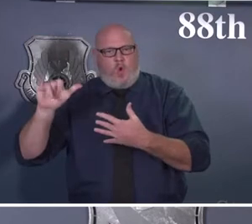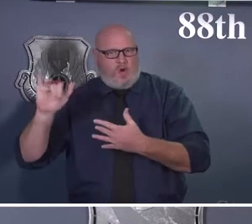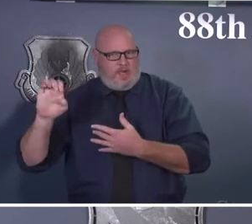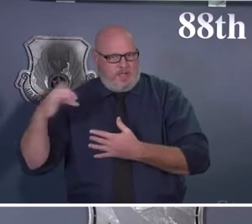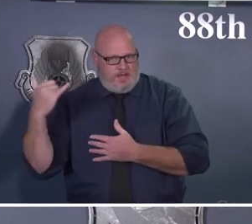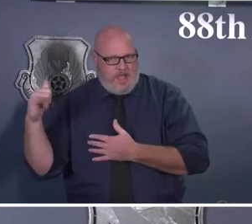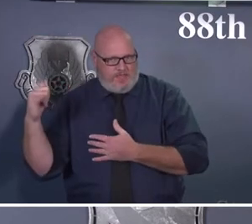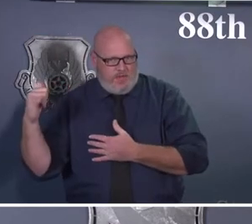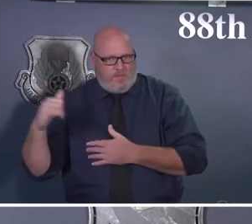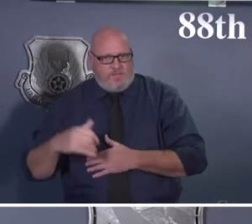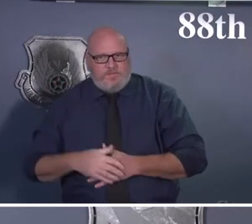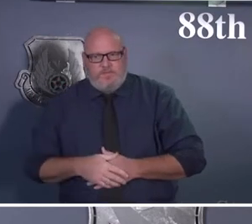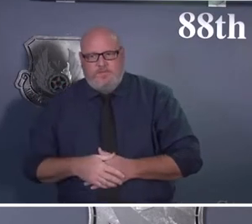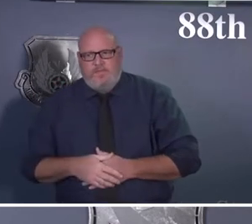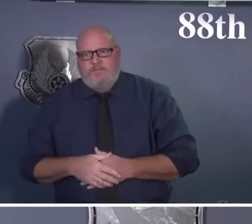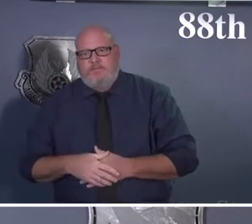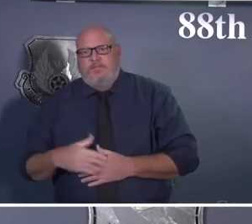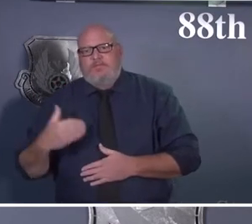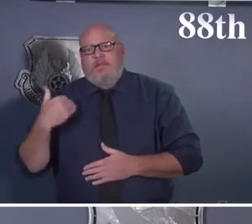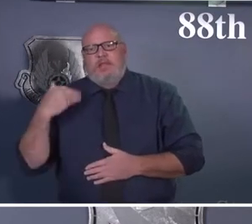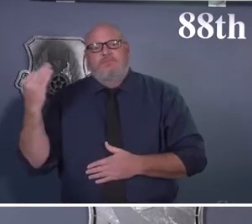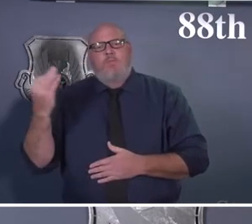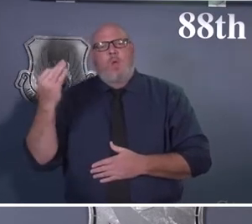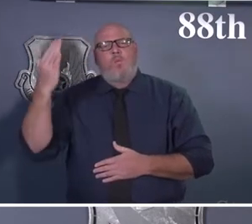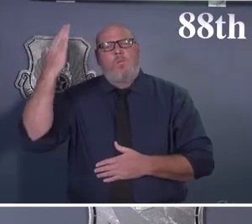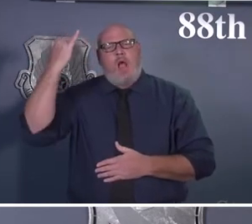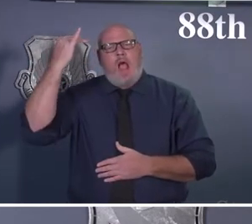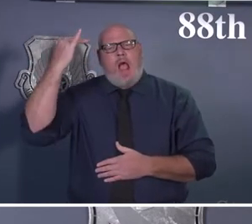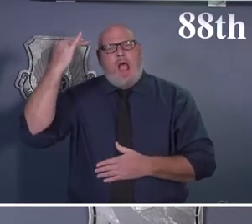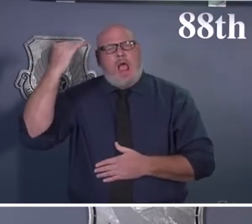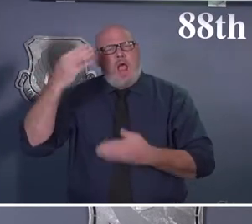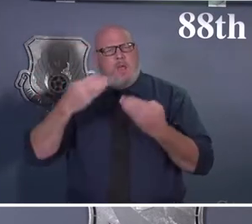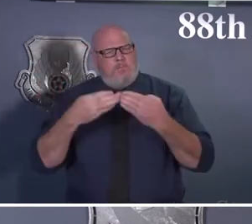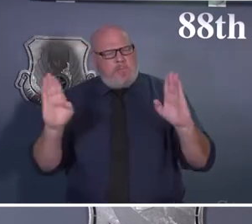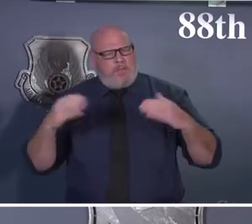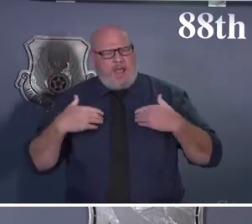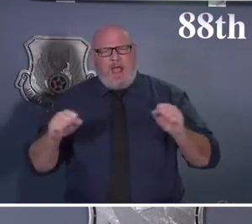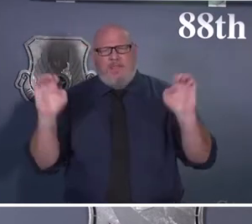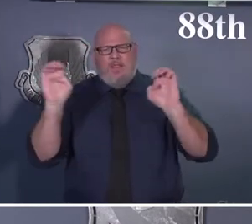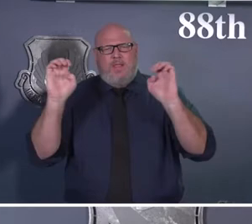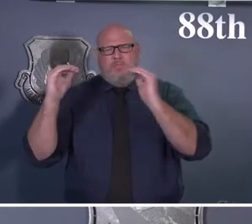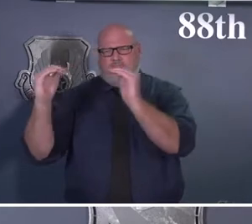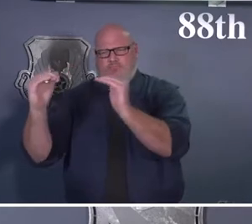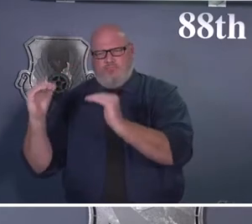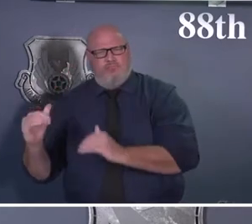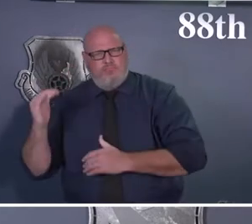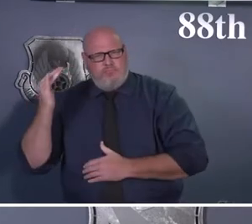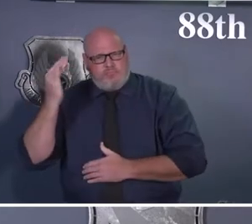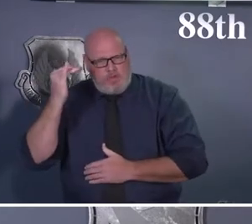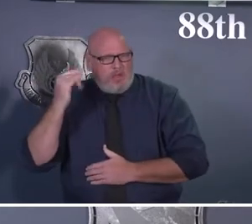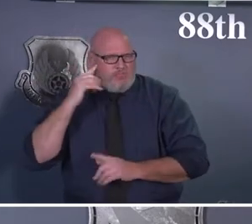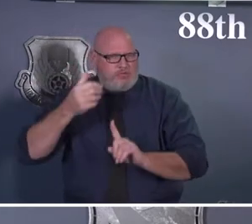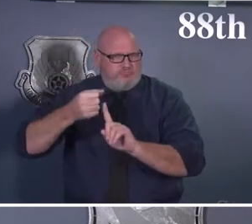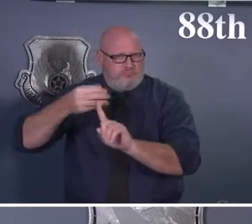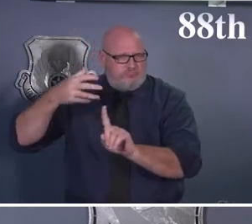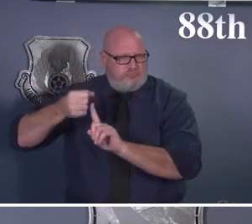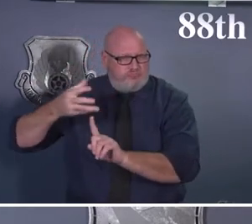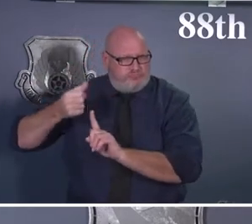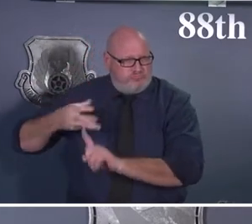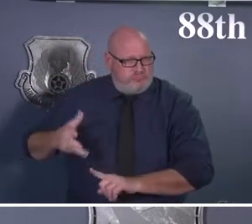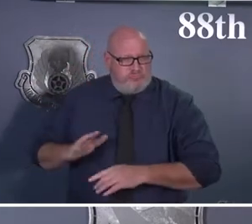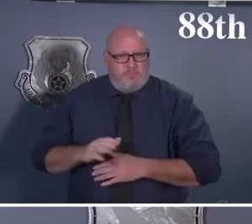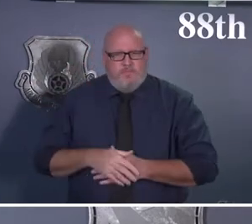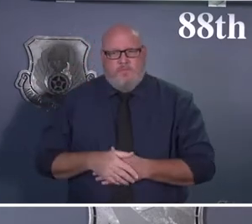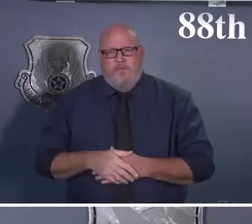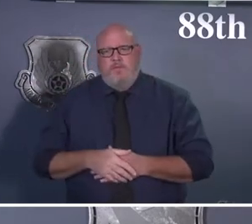Charlie. We remain under a public health emergency. That public health emergency currently runs until mid to late March.